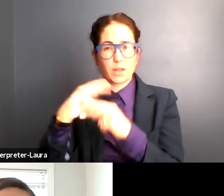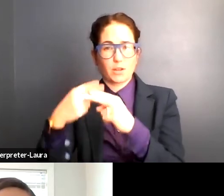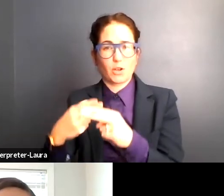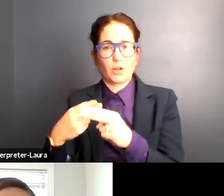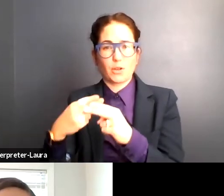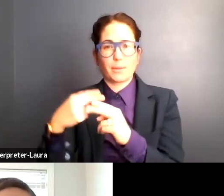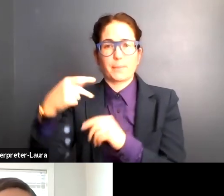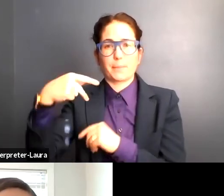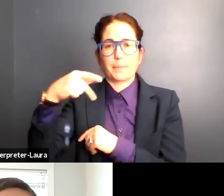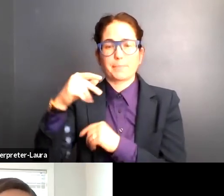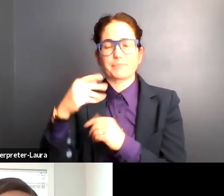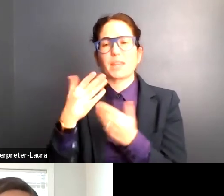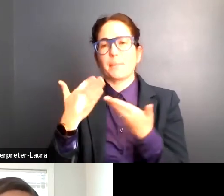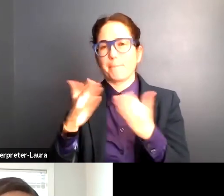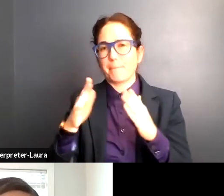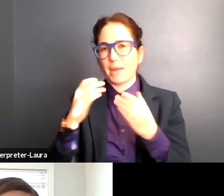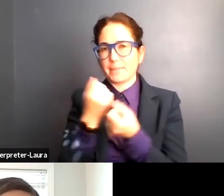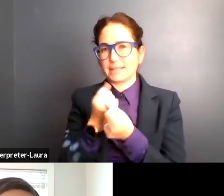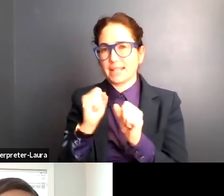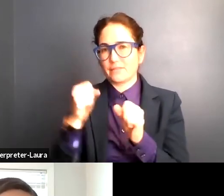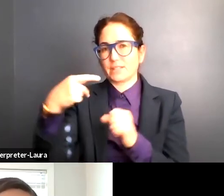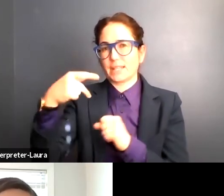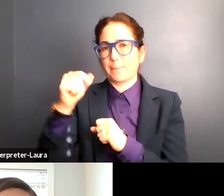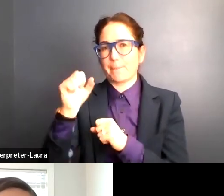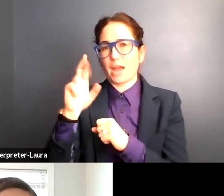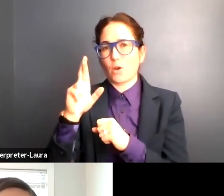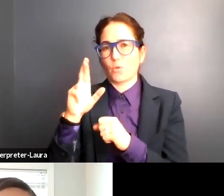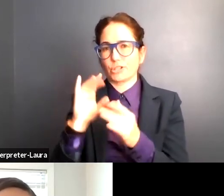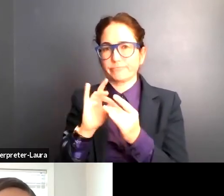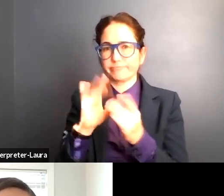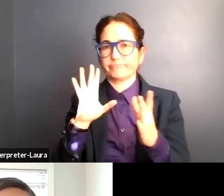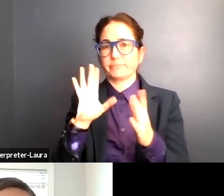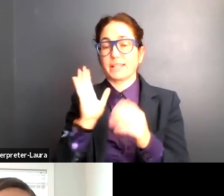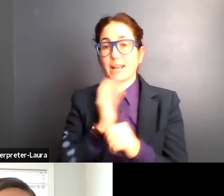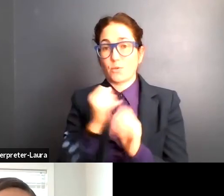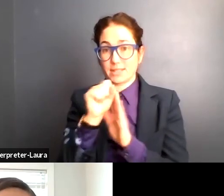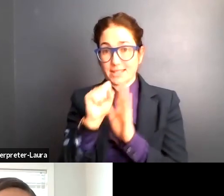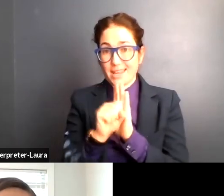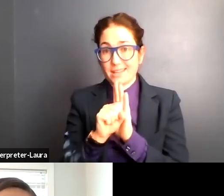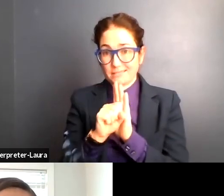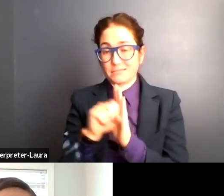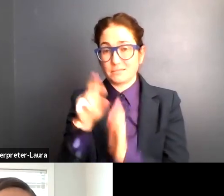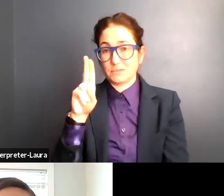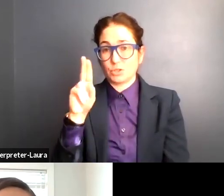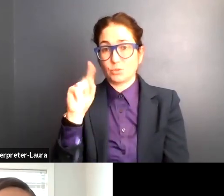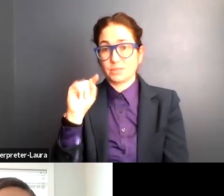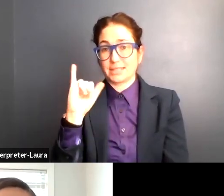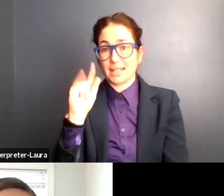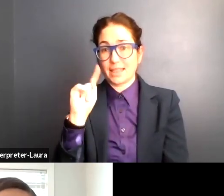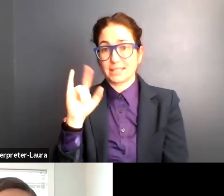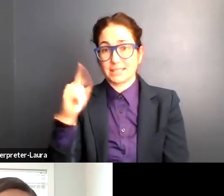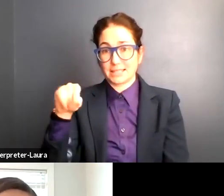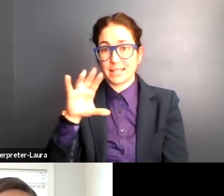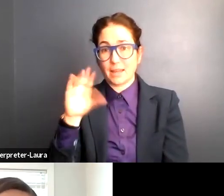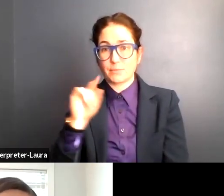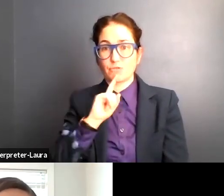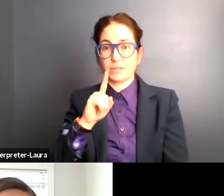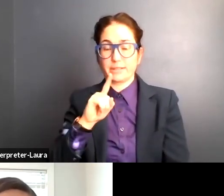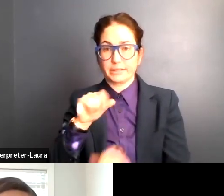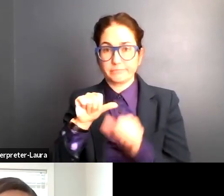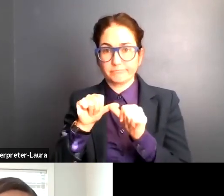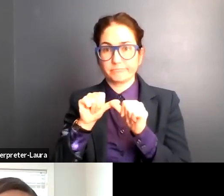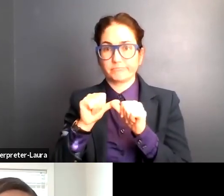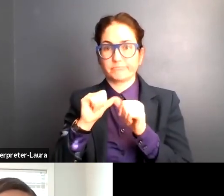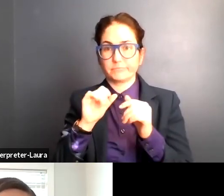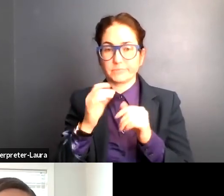power, public safety power shutoffs in our state, where the utility companies are, uh, proactively churning